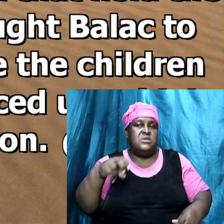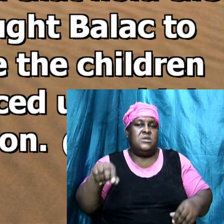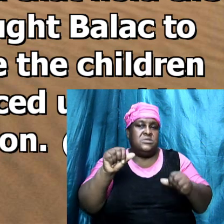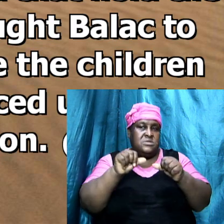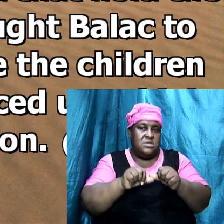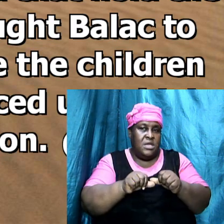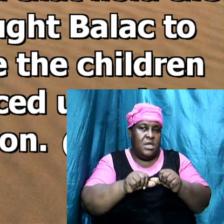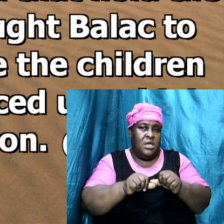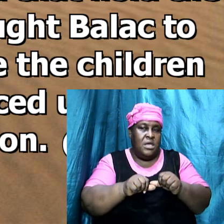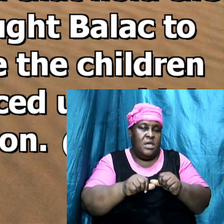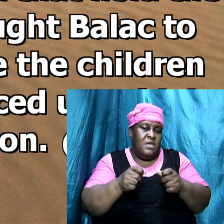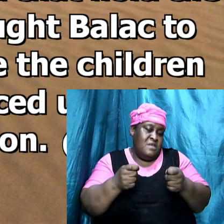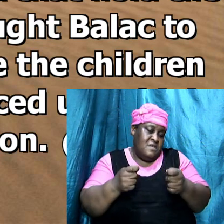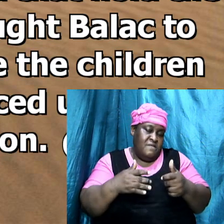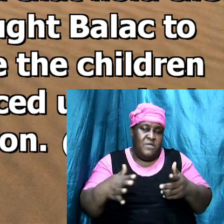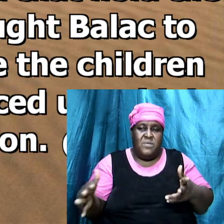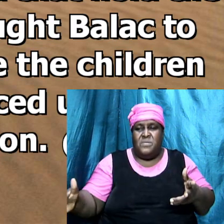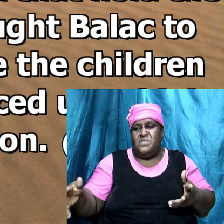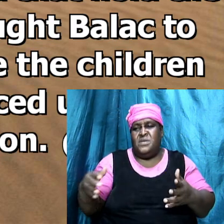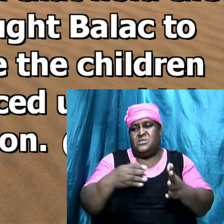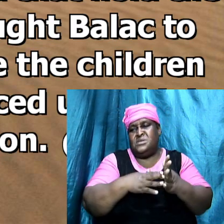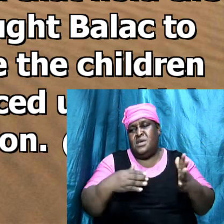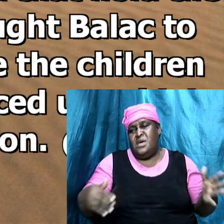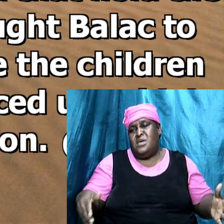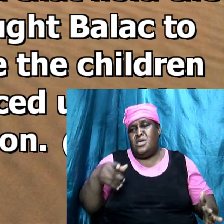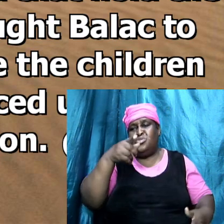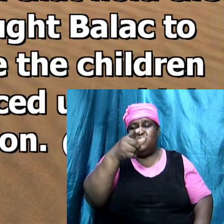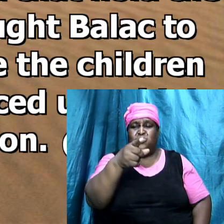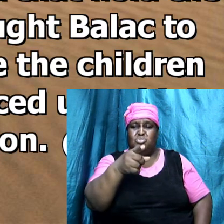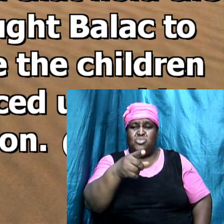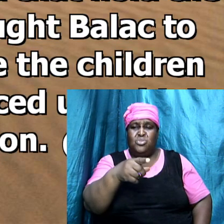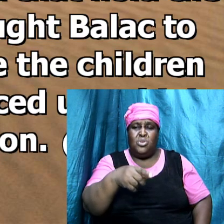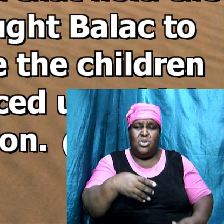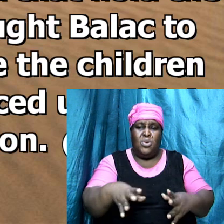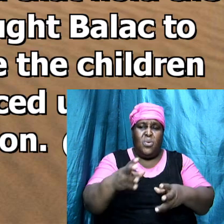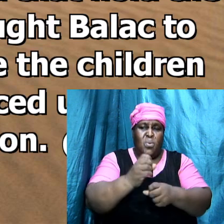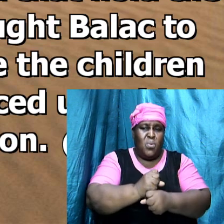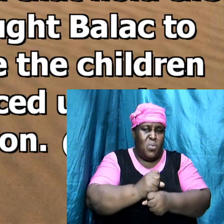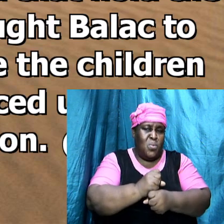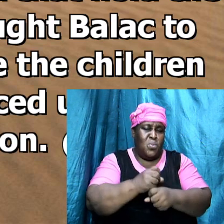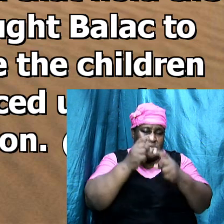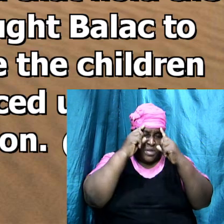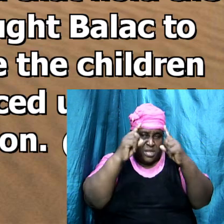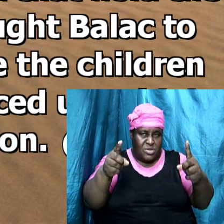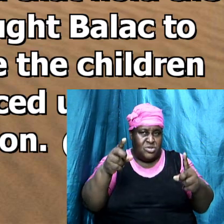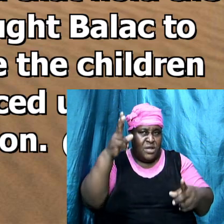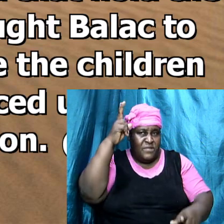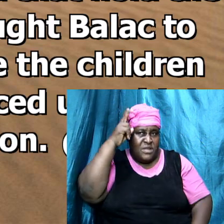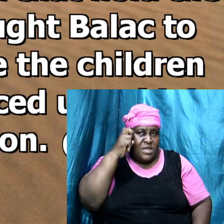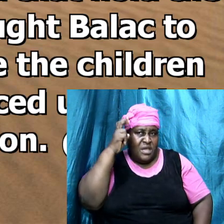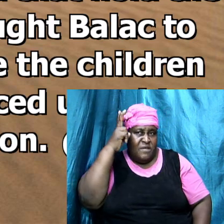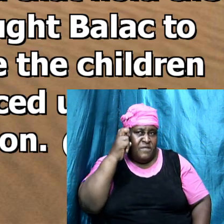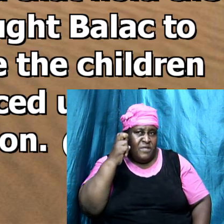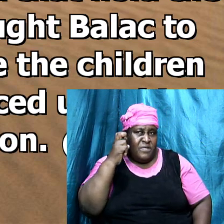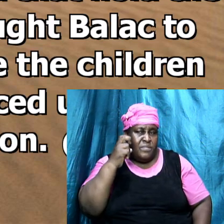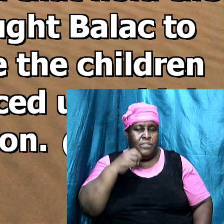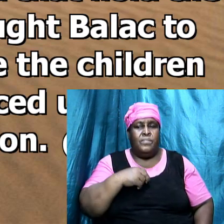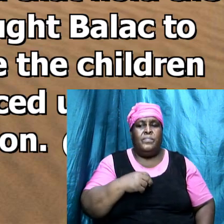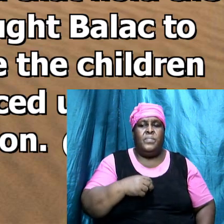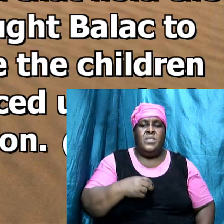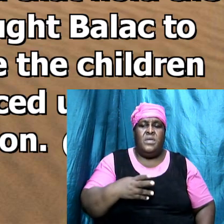few things against thee because thou hast dear them that hold the doctrine of Balaam this was in one place now they had